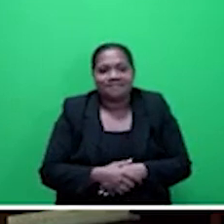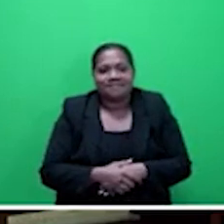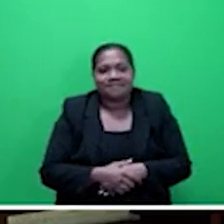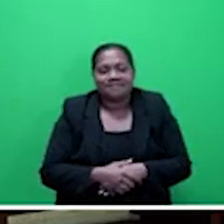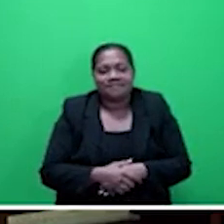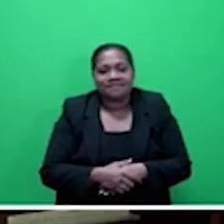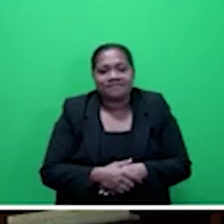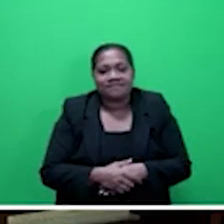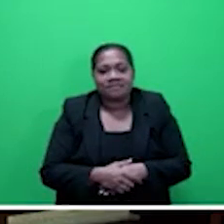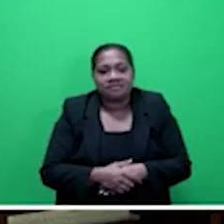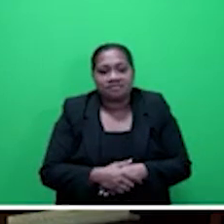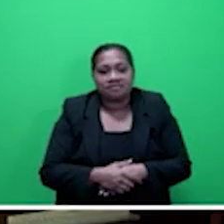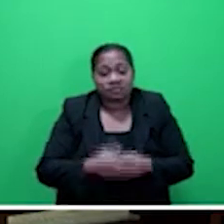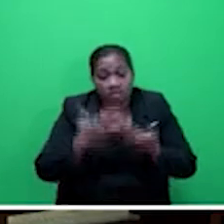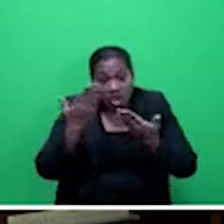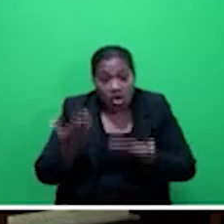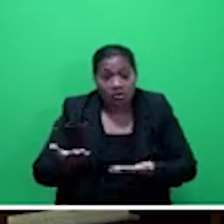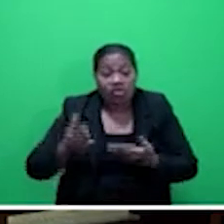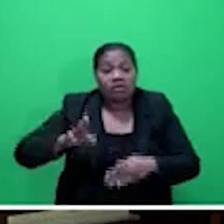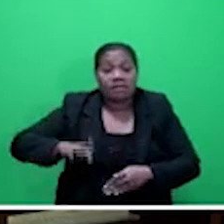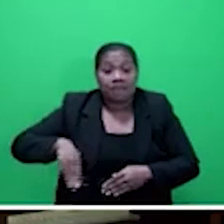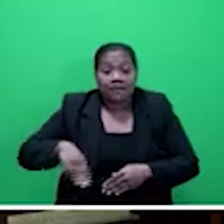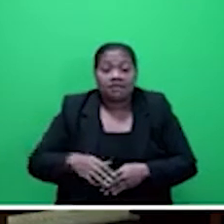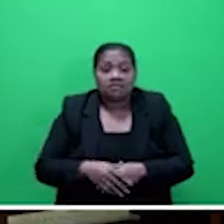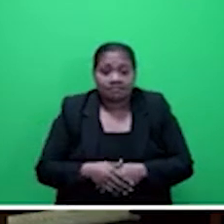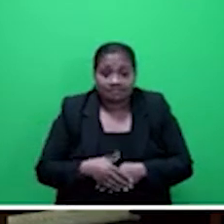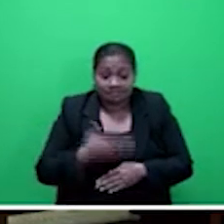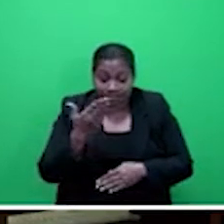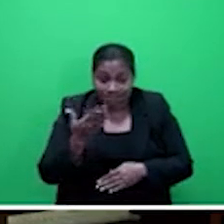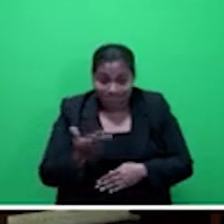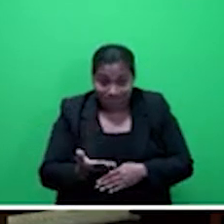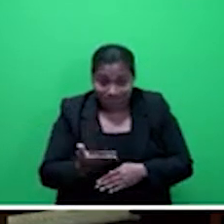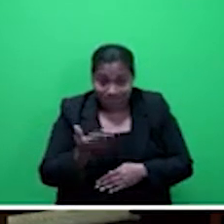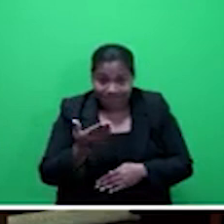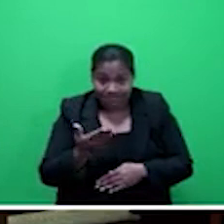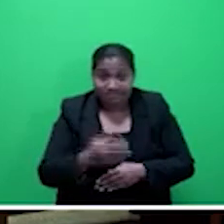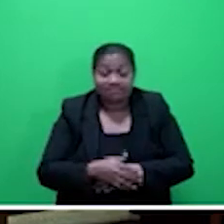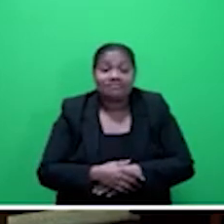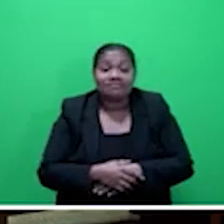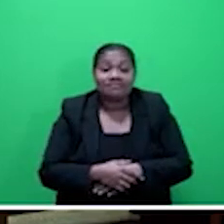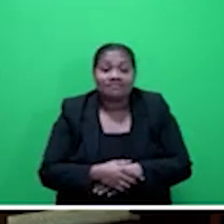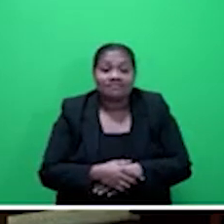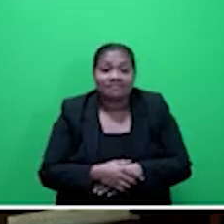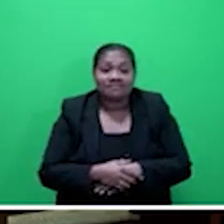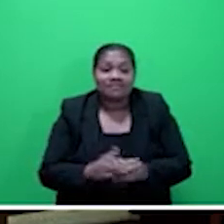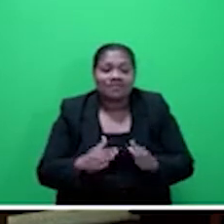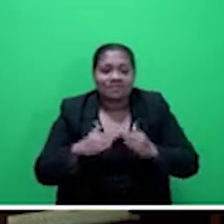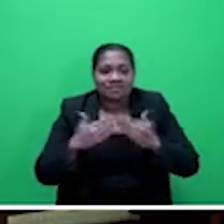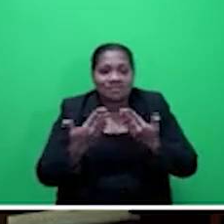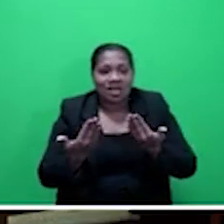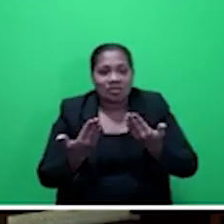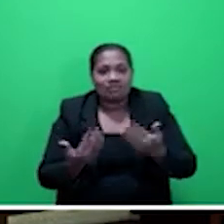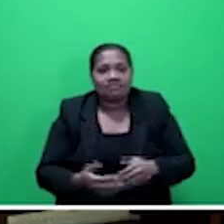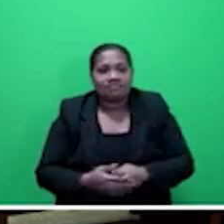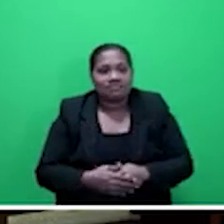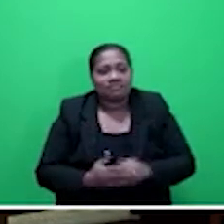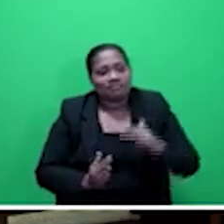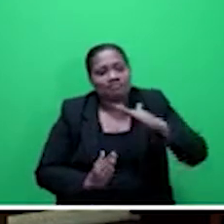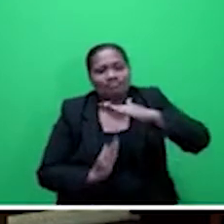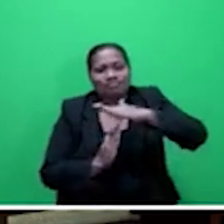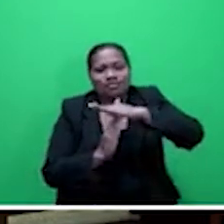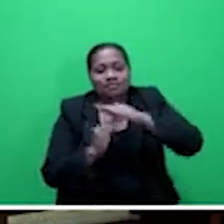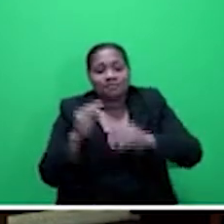Honourable Members, on that note, we will suspend proceedings for lunch